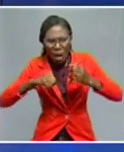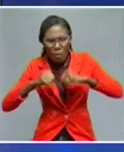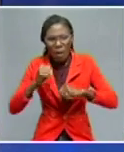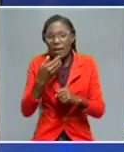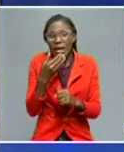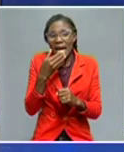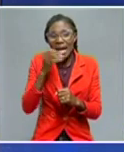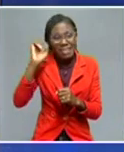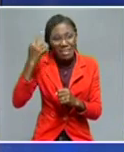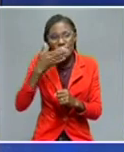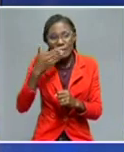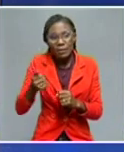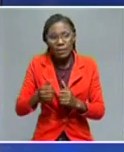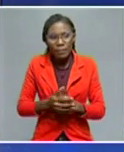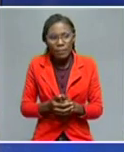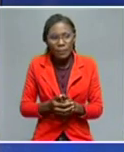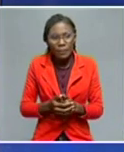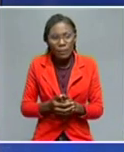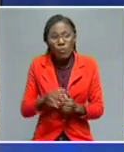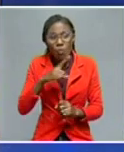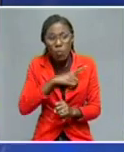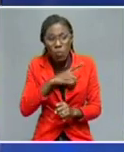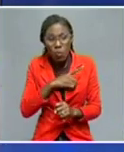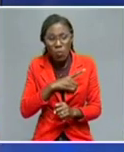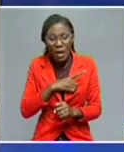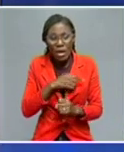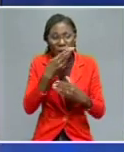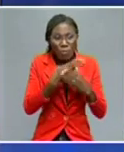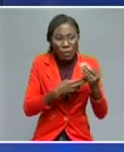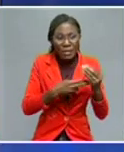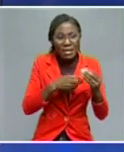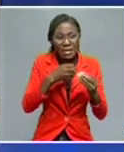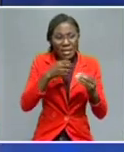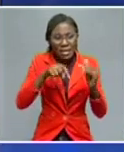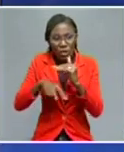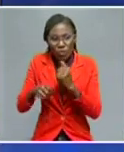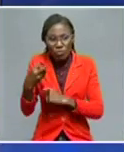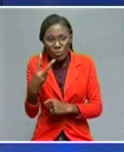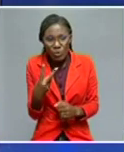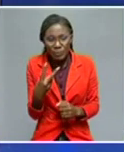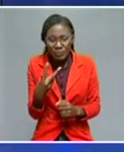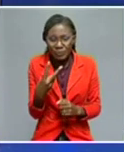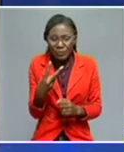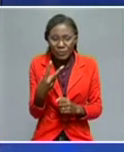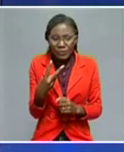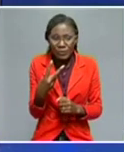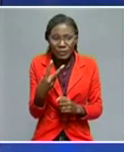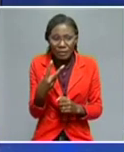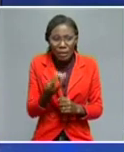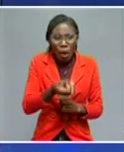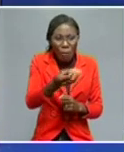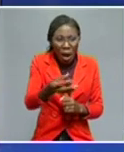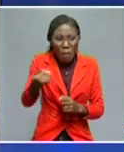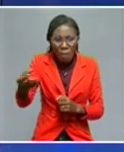to ensure that both parties are provided with the necessary